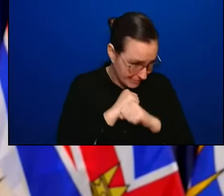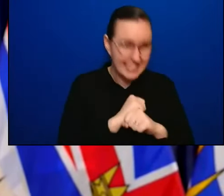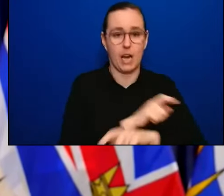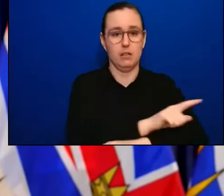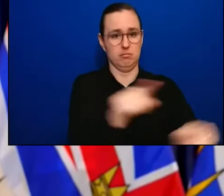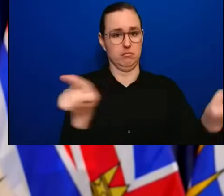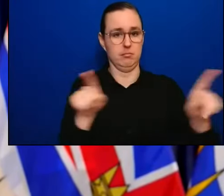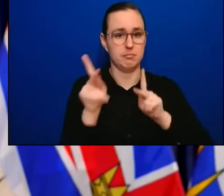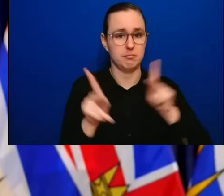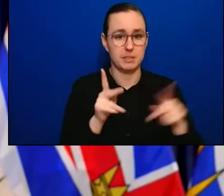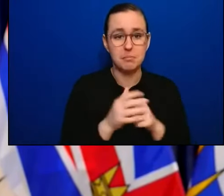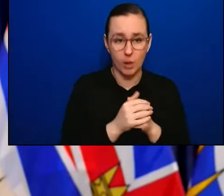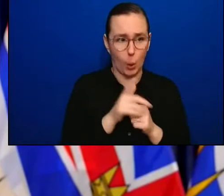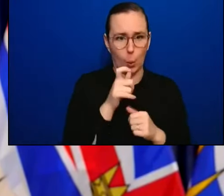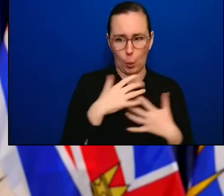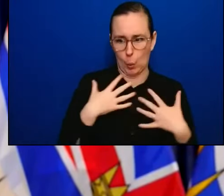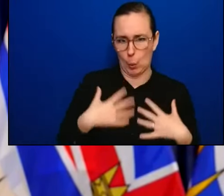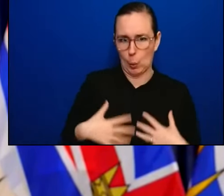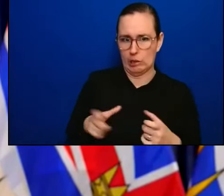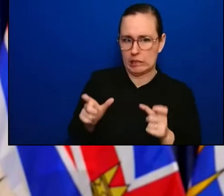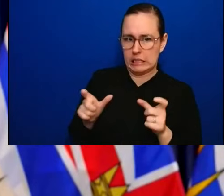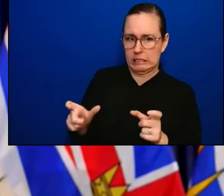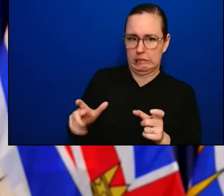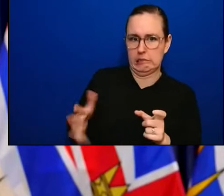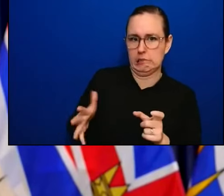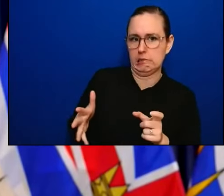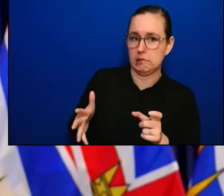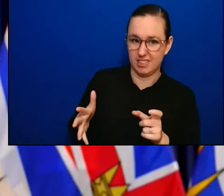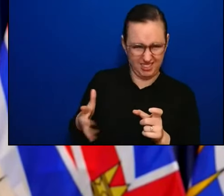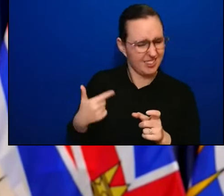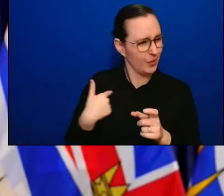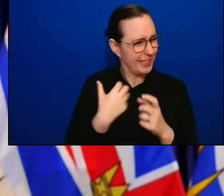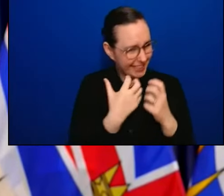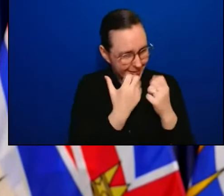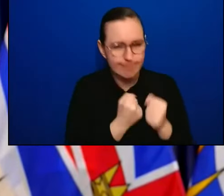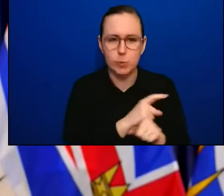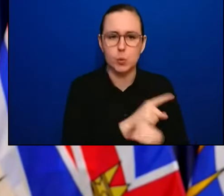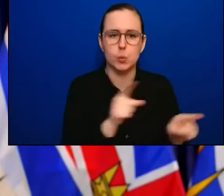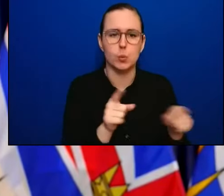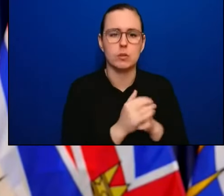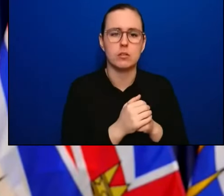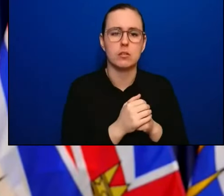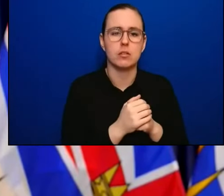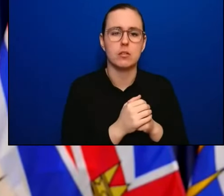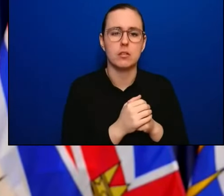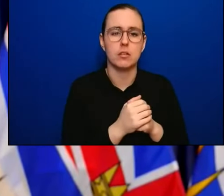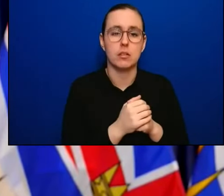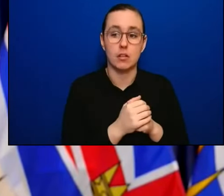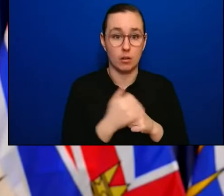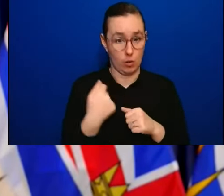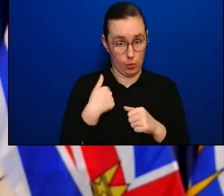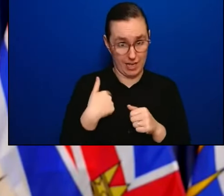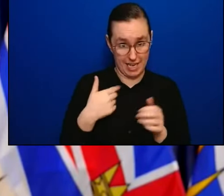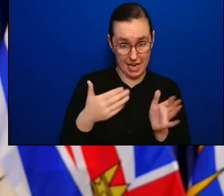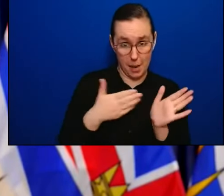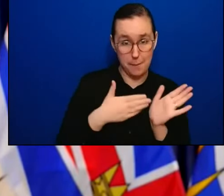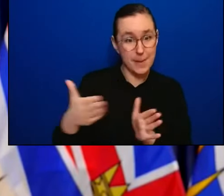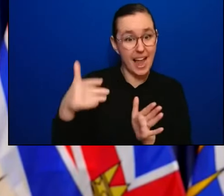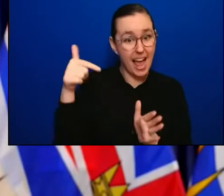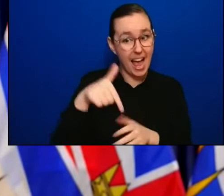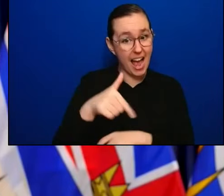community. It's why we put forward for vaccination our repeated clinically vulnerable